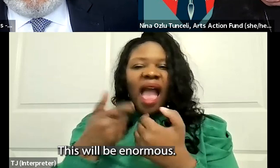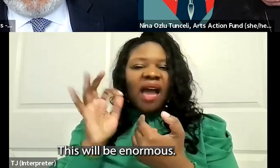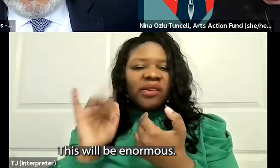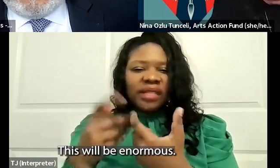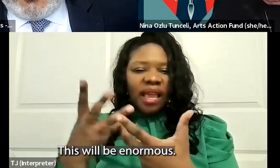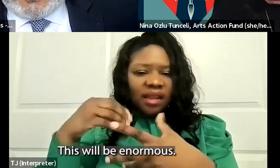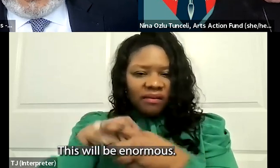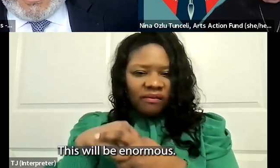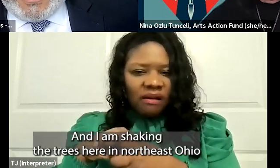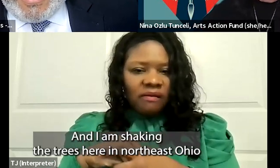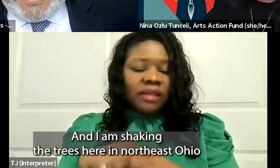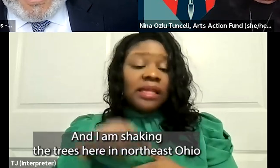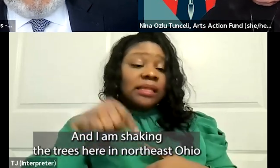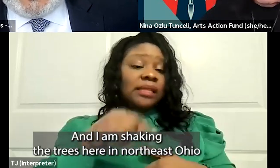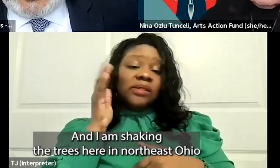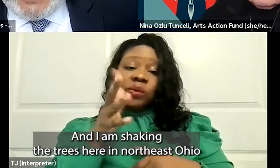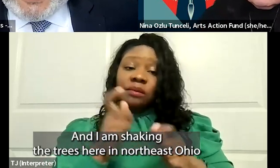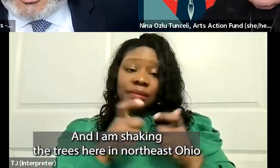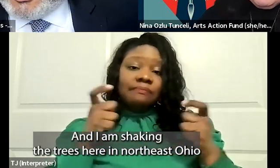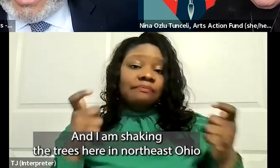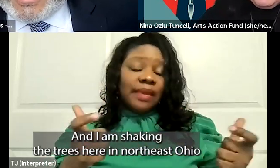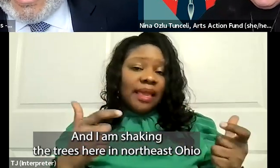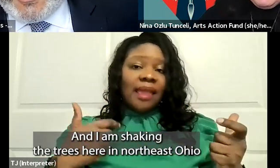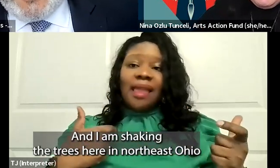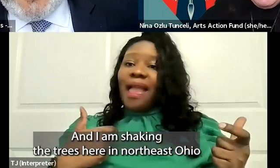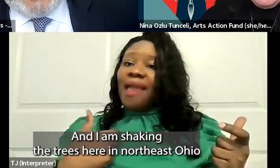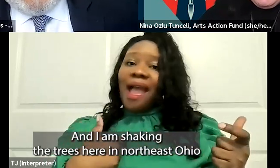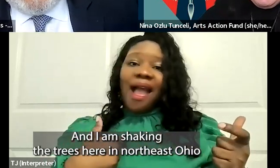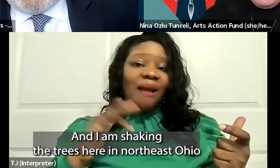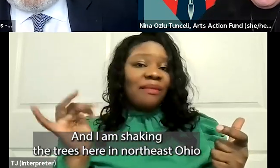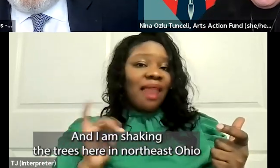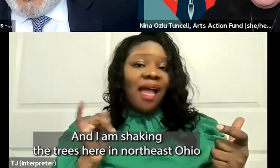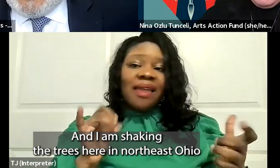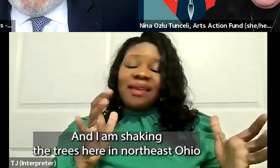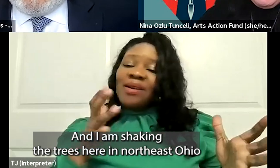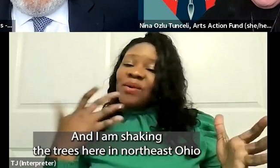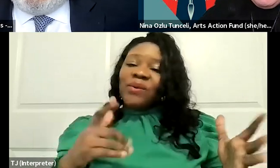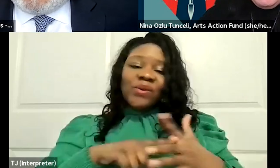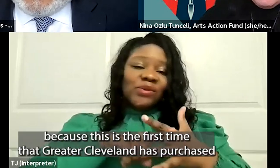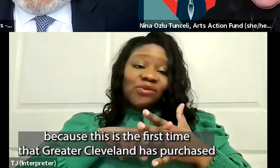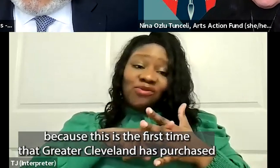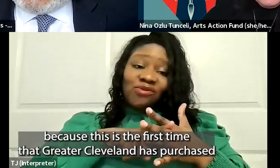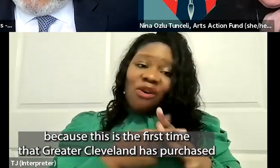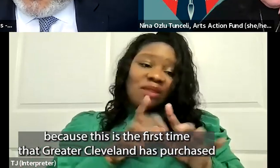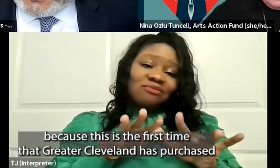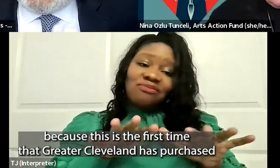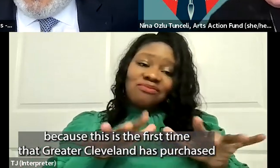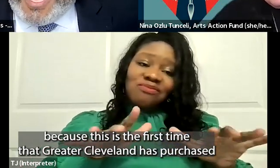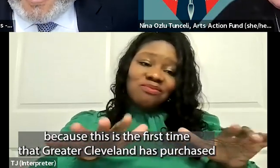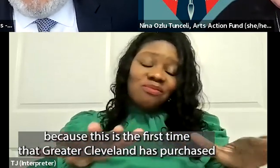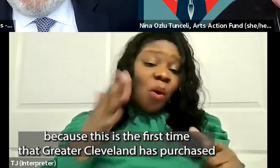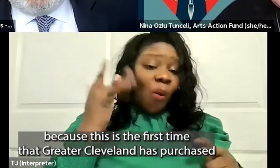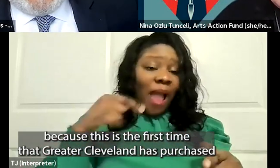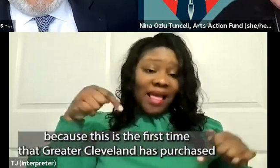This will be enormous, and I am shaking the trees here in Northeast Ohio, because this is the